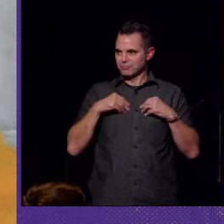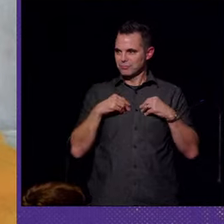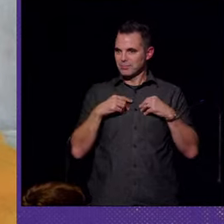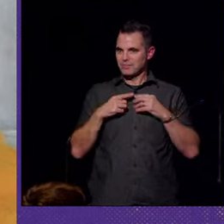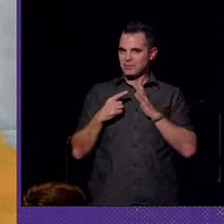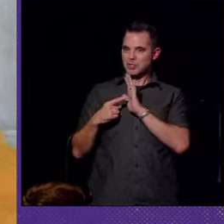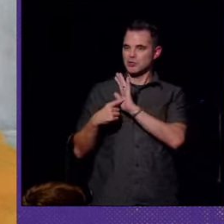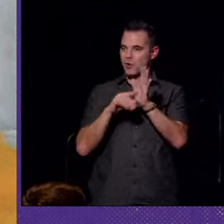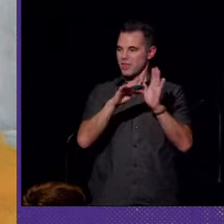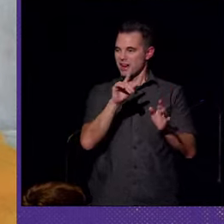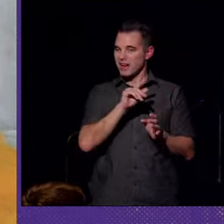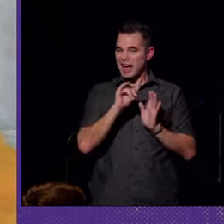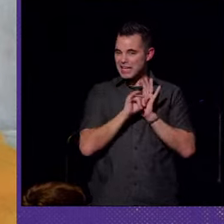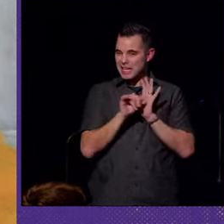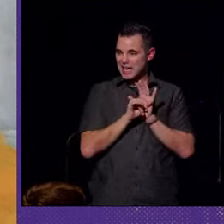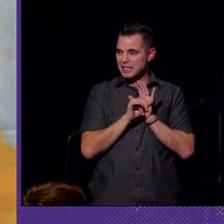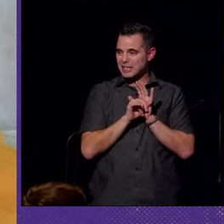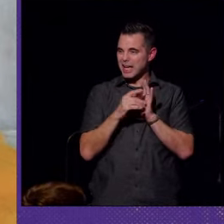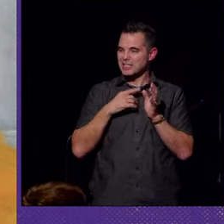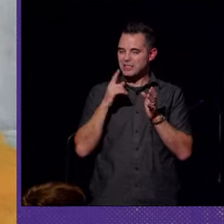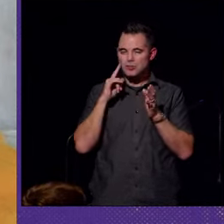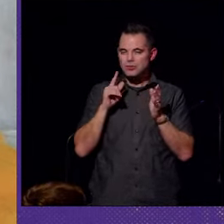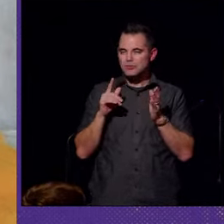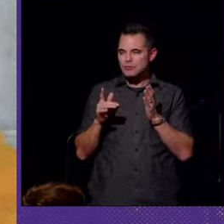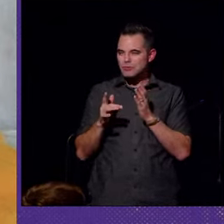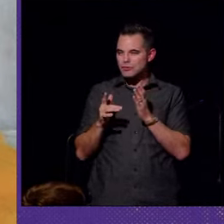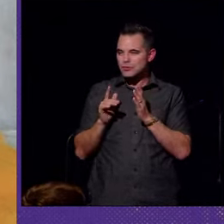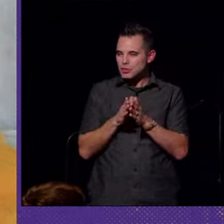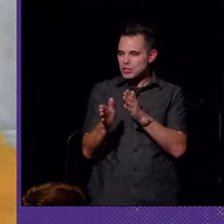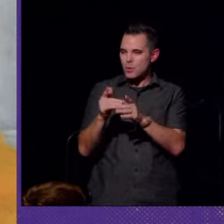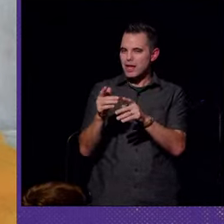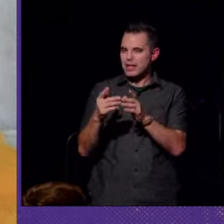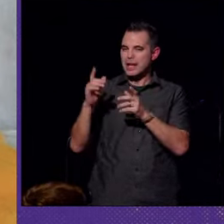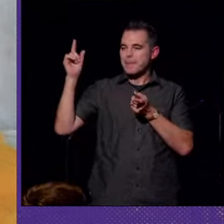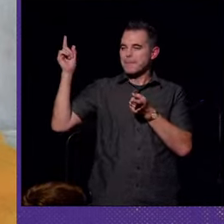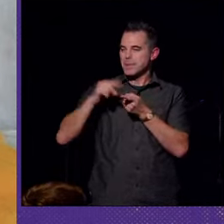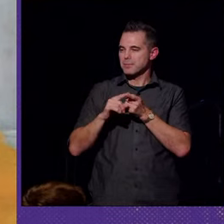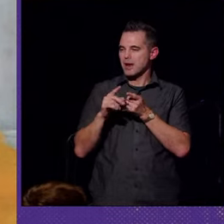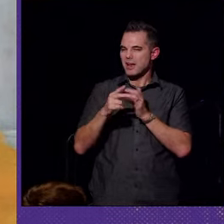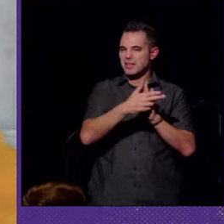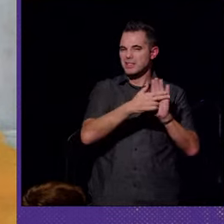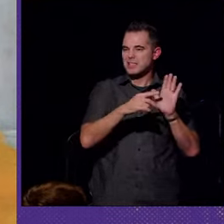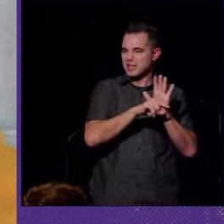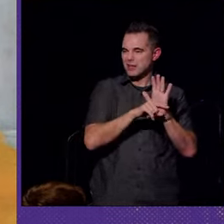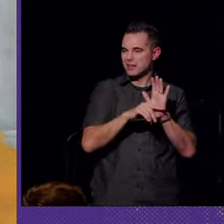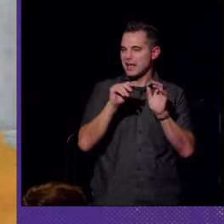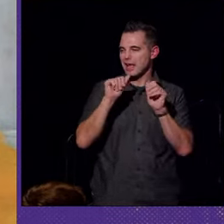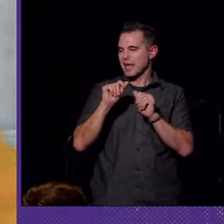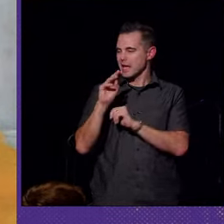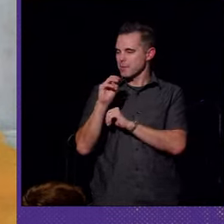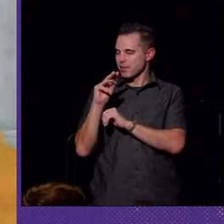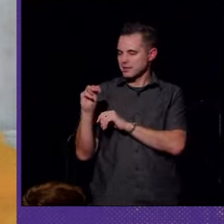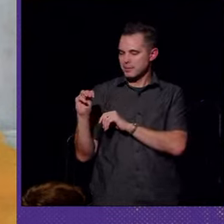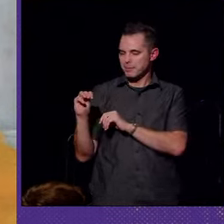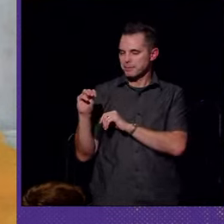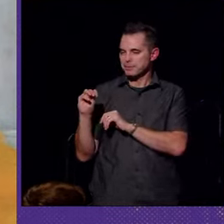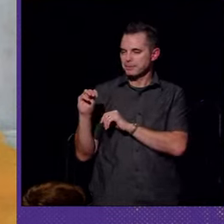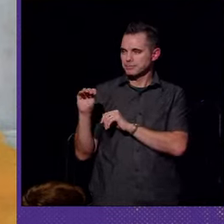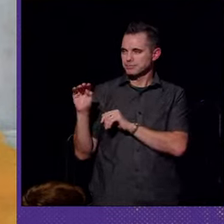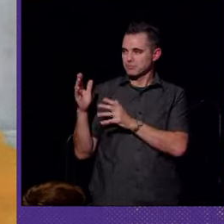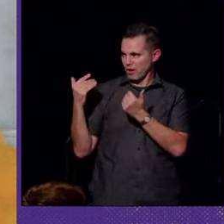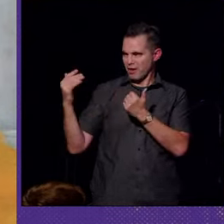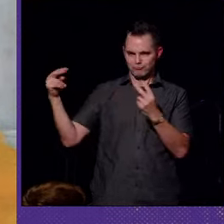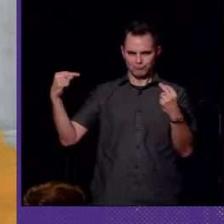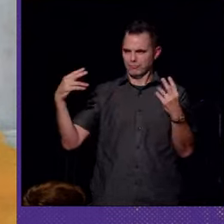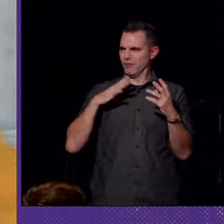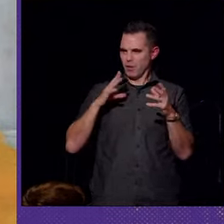as a way as a way to minimize stigma and ableism. With the